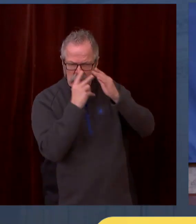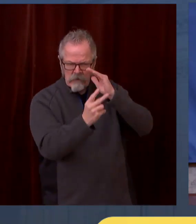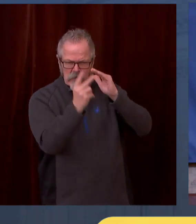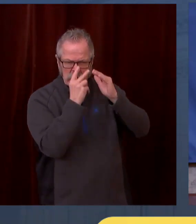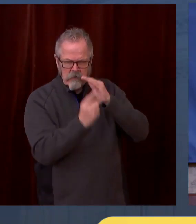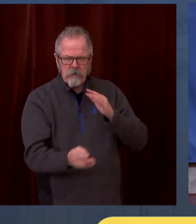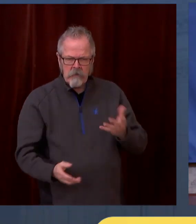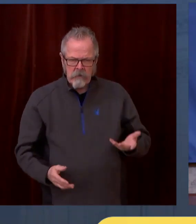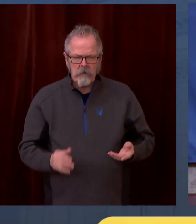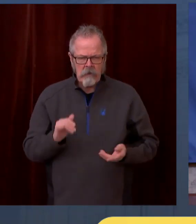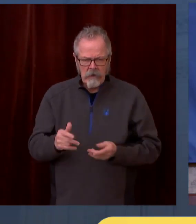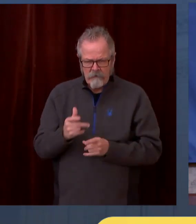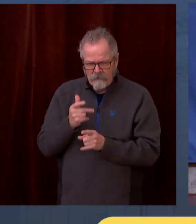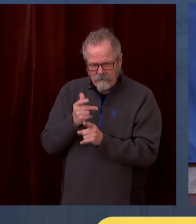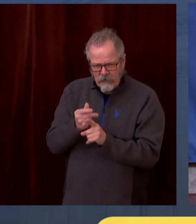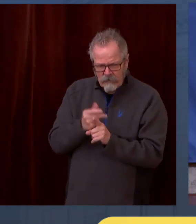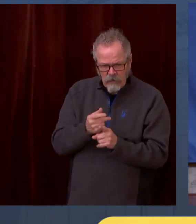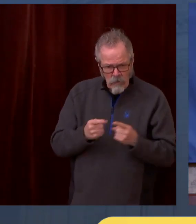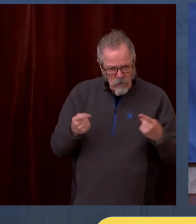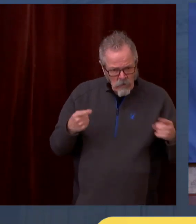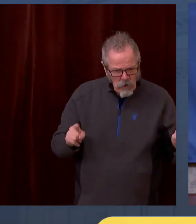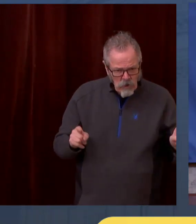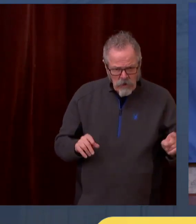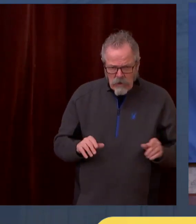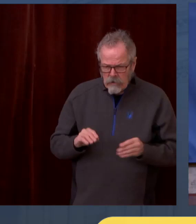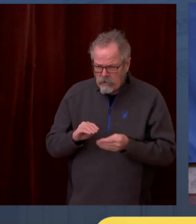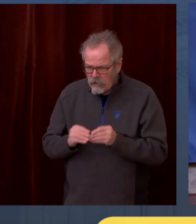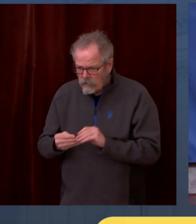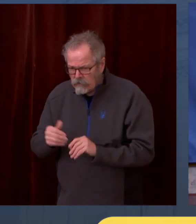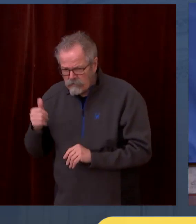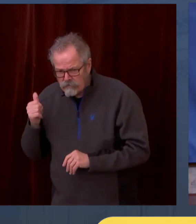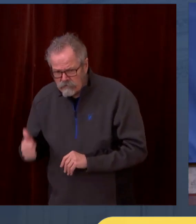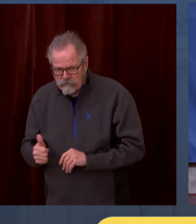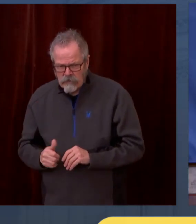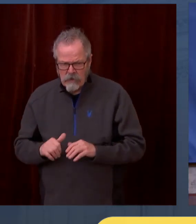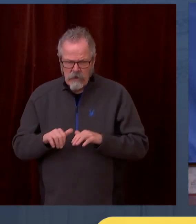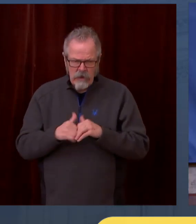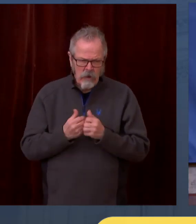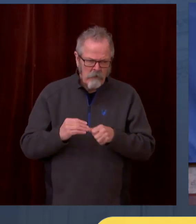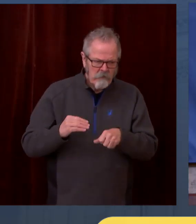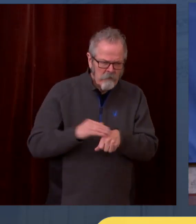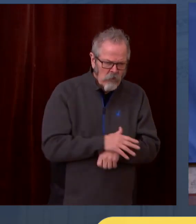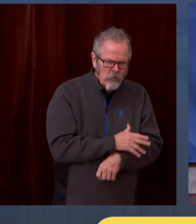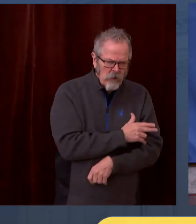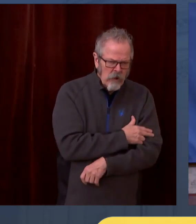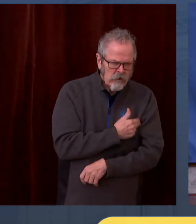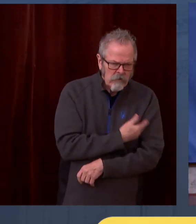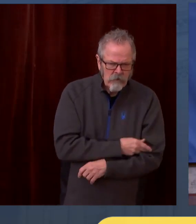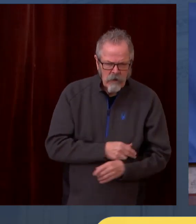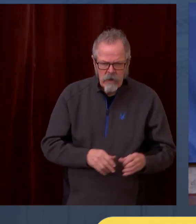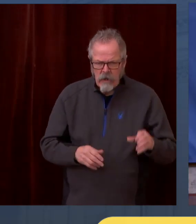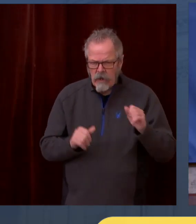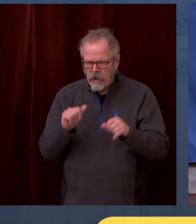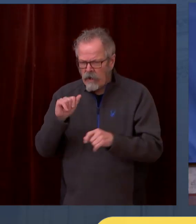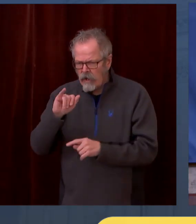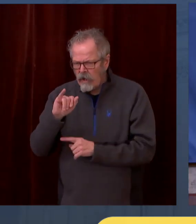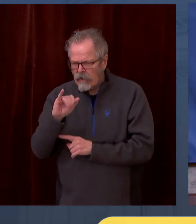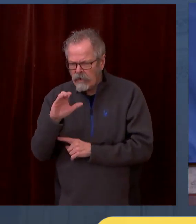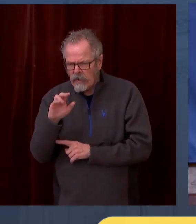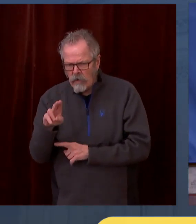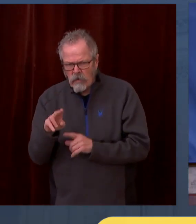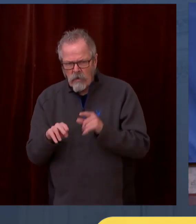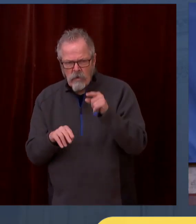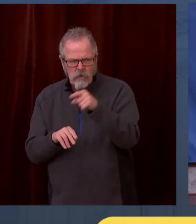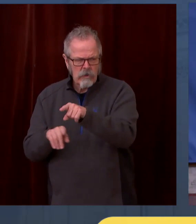against death hospitalizations and transmission. And that information has been critical to us